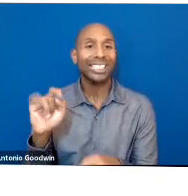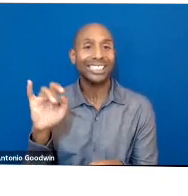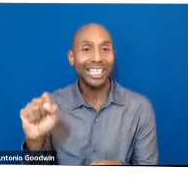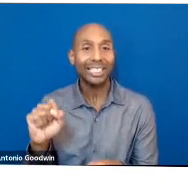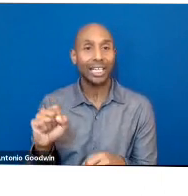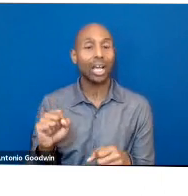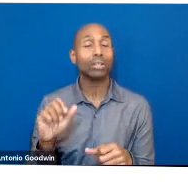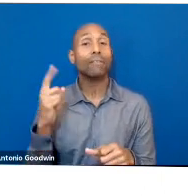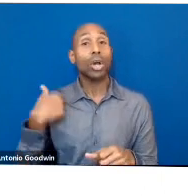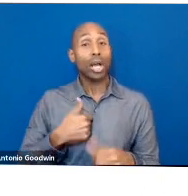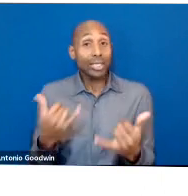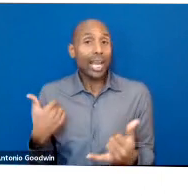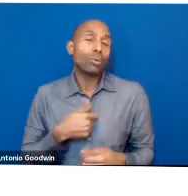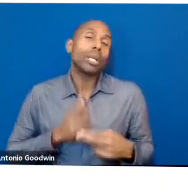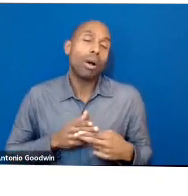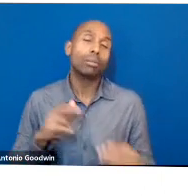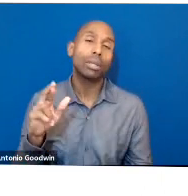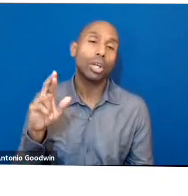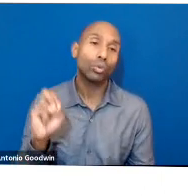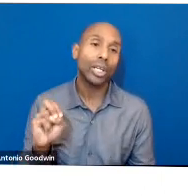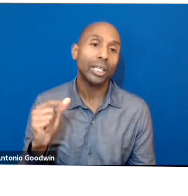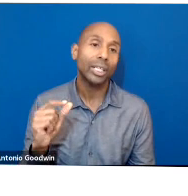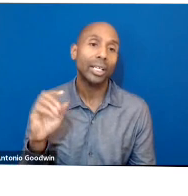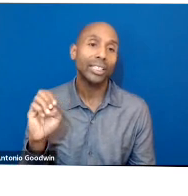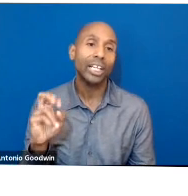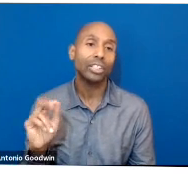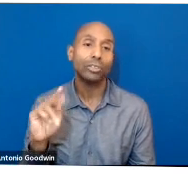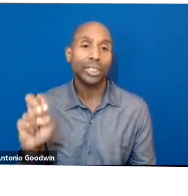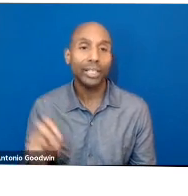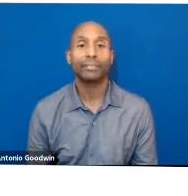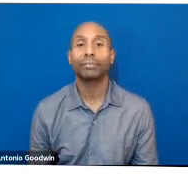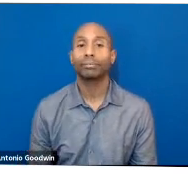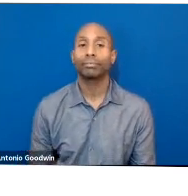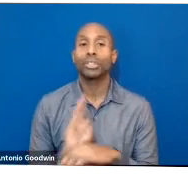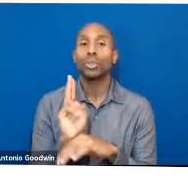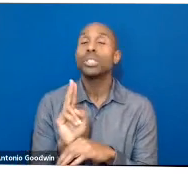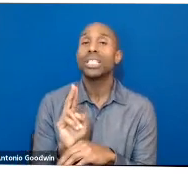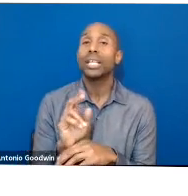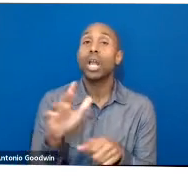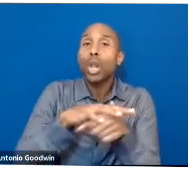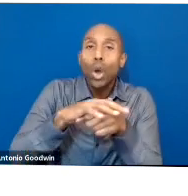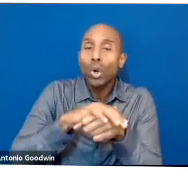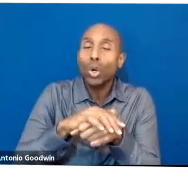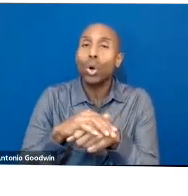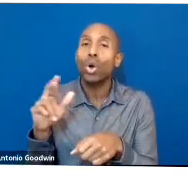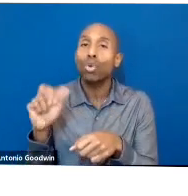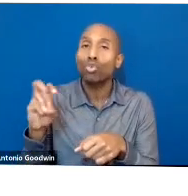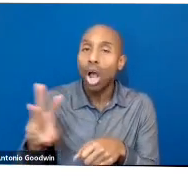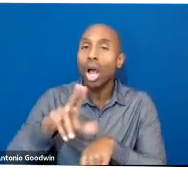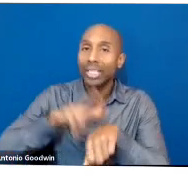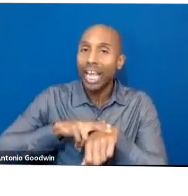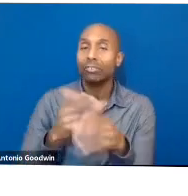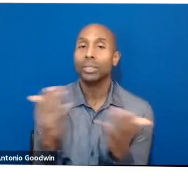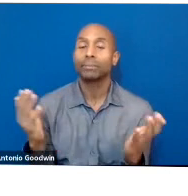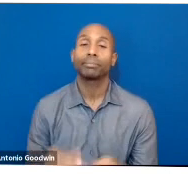because that's what humans had access to. So now we talk about natural materials and sustainability and geographic